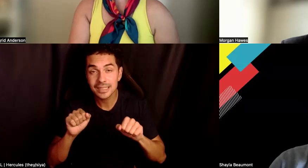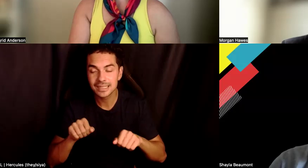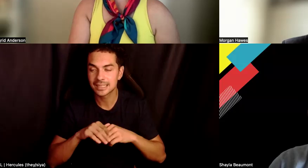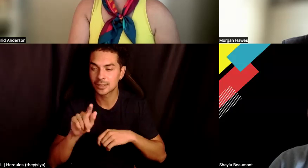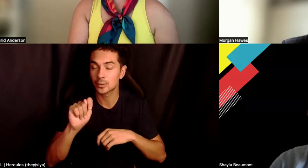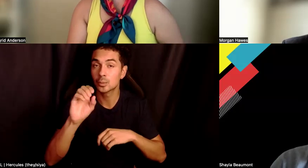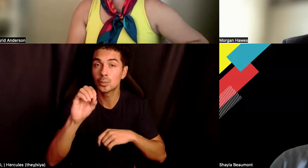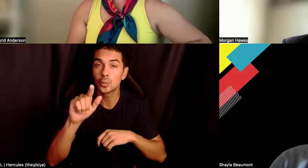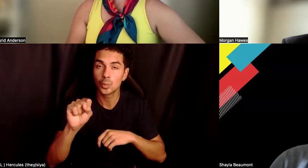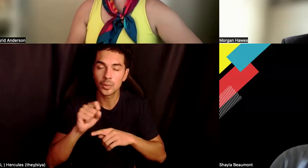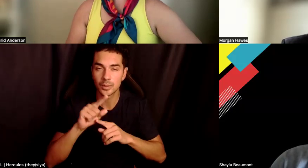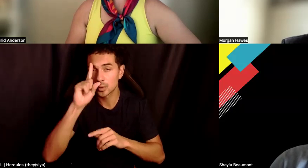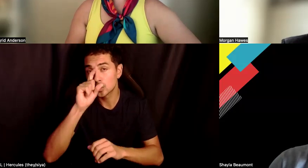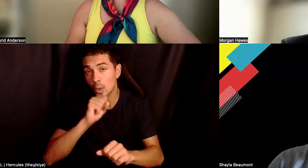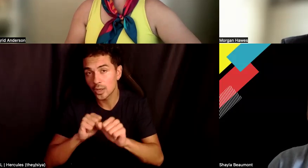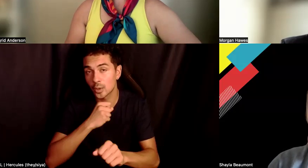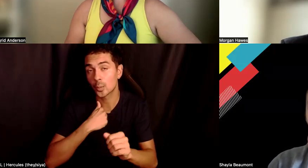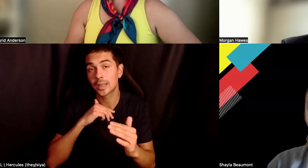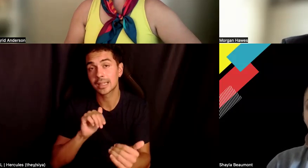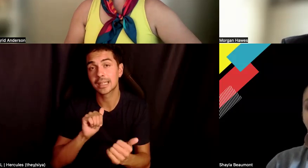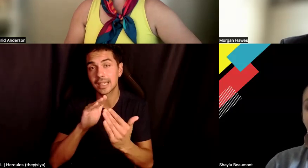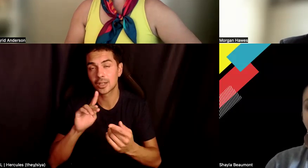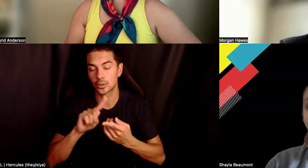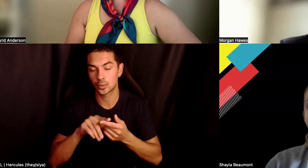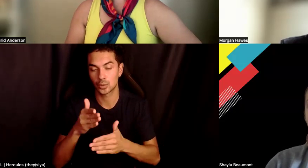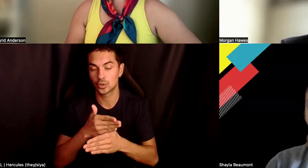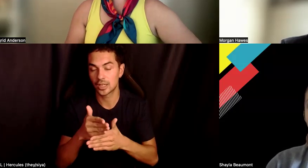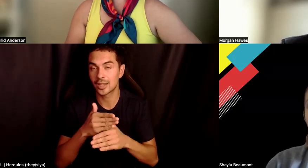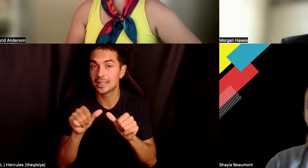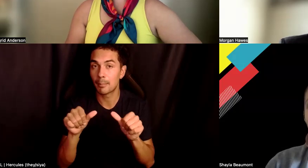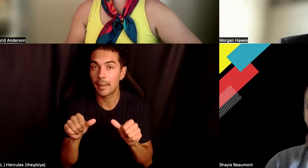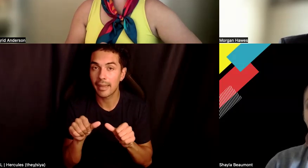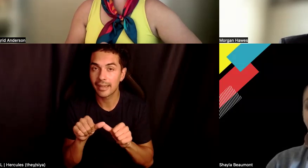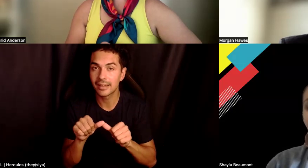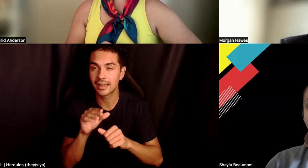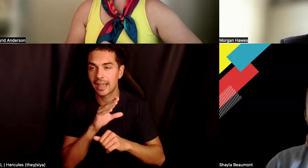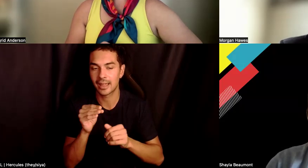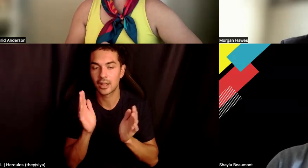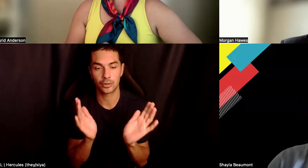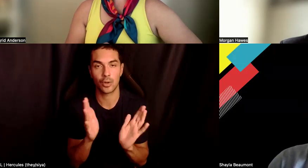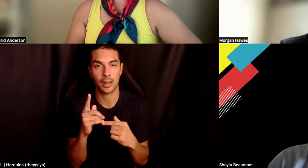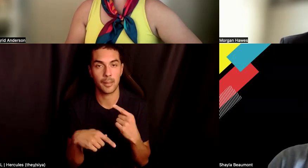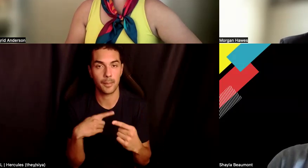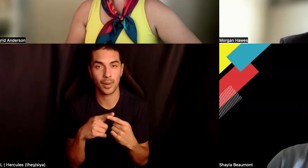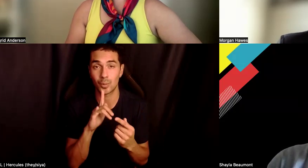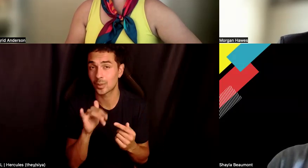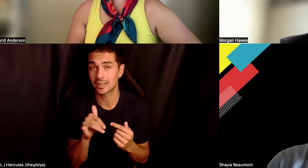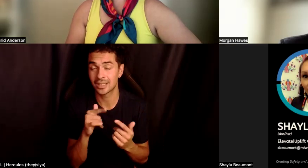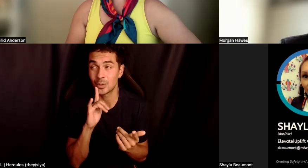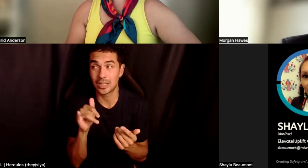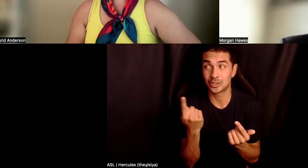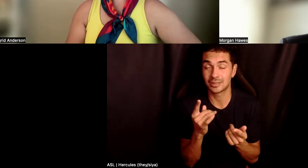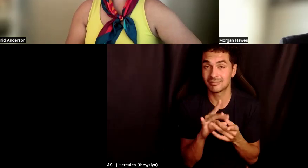the tools that and strategies that we engage to share space and, um, talk about really just talk